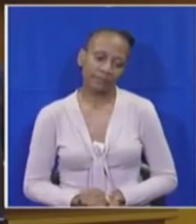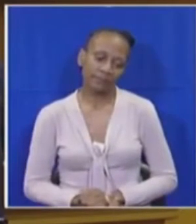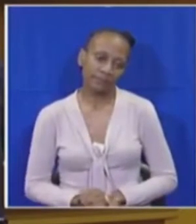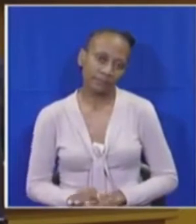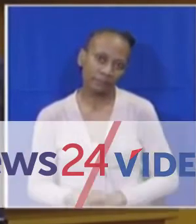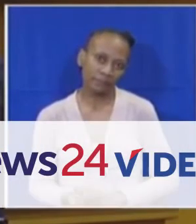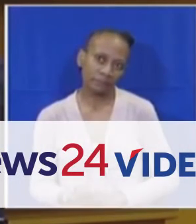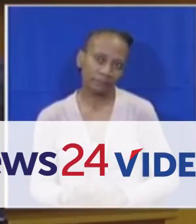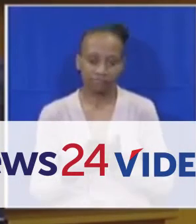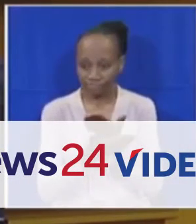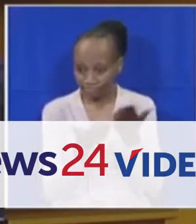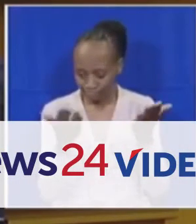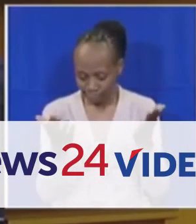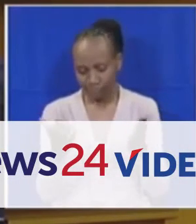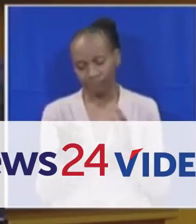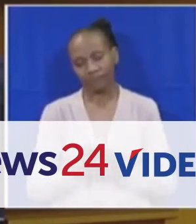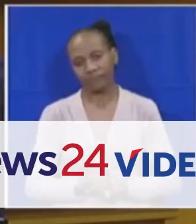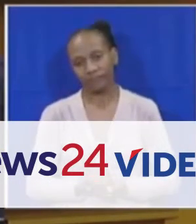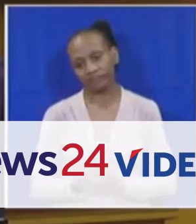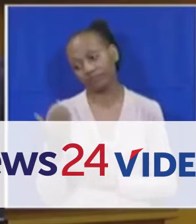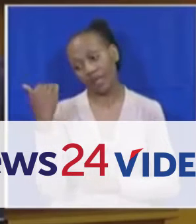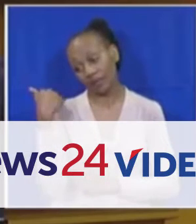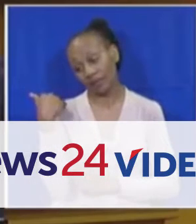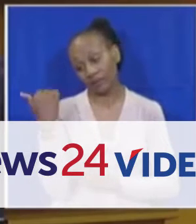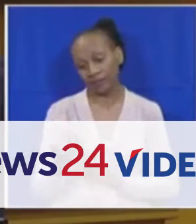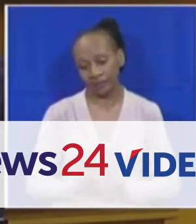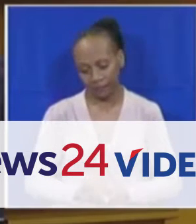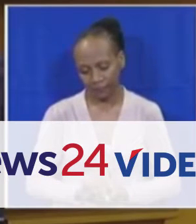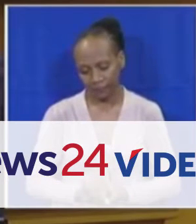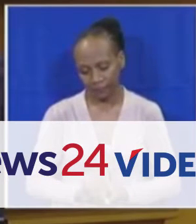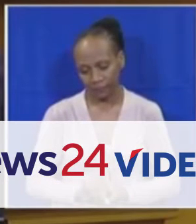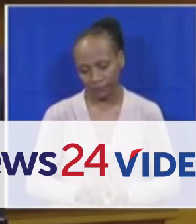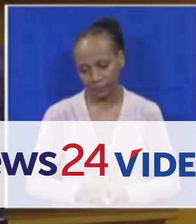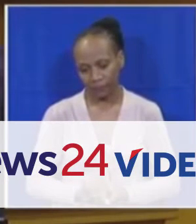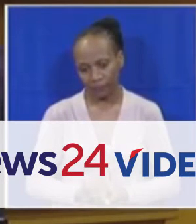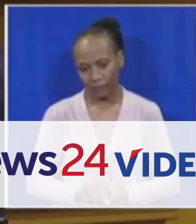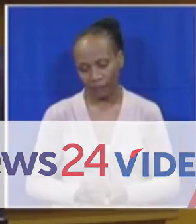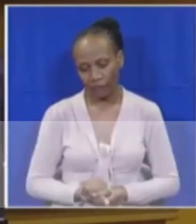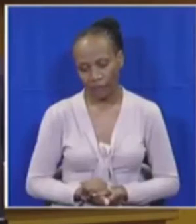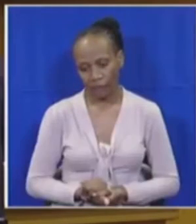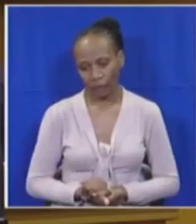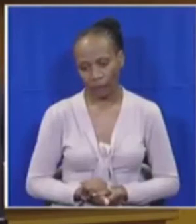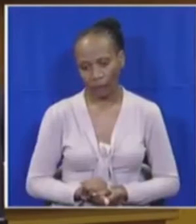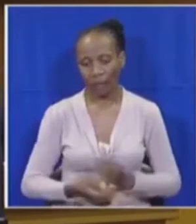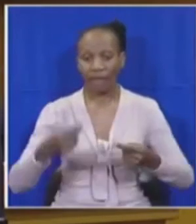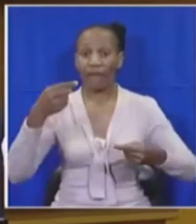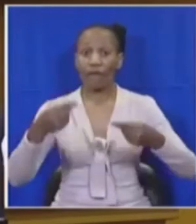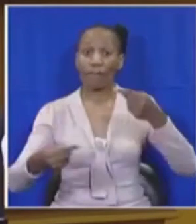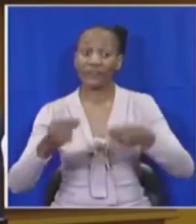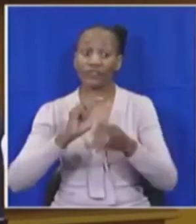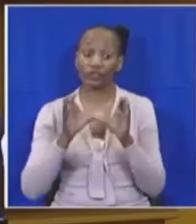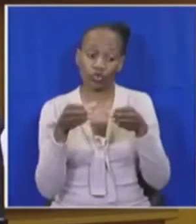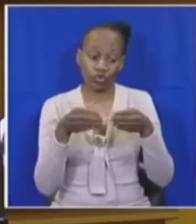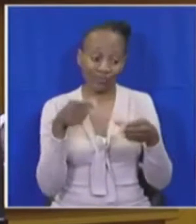Compatriots, yesterday, the Competition Commission announced that